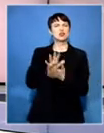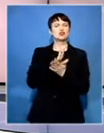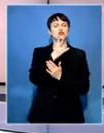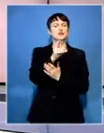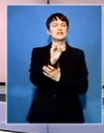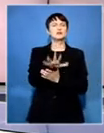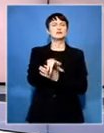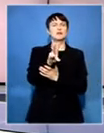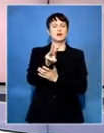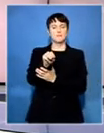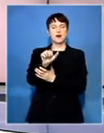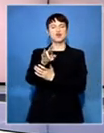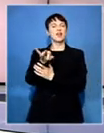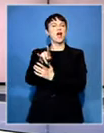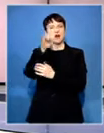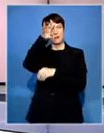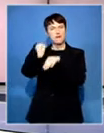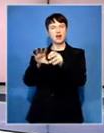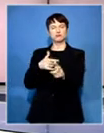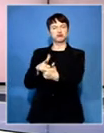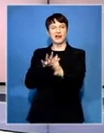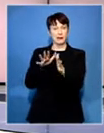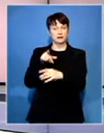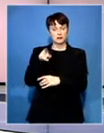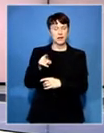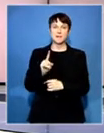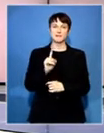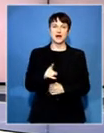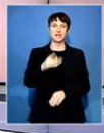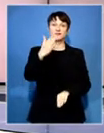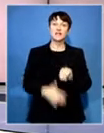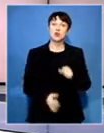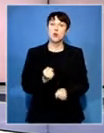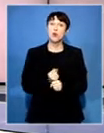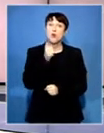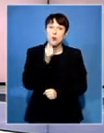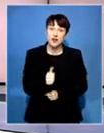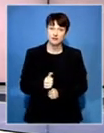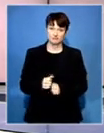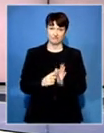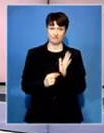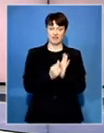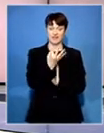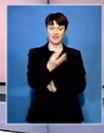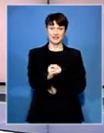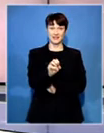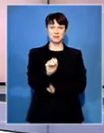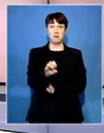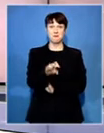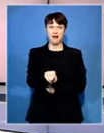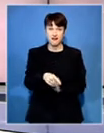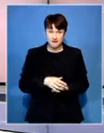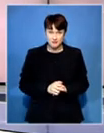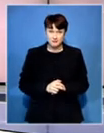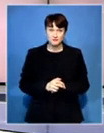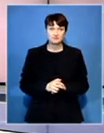Marikana tragedy to wrap up proceedings by the latest deadline, the 30th of September this year. To that end,